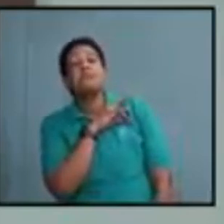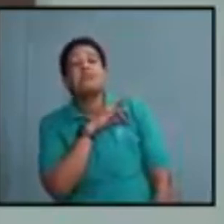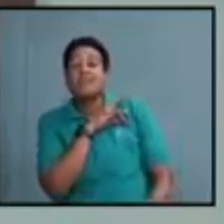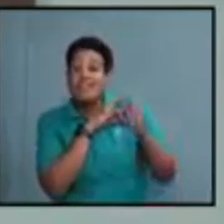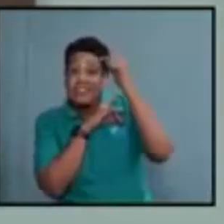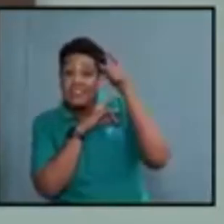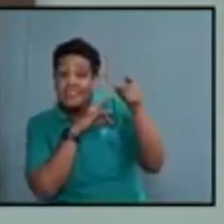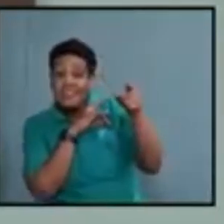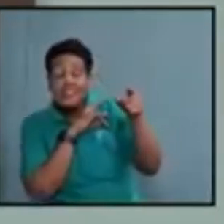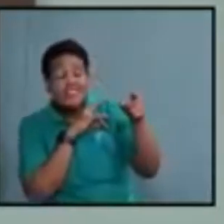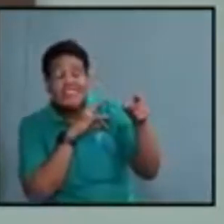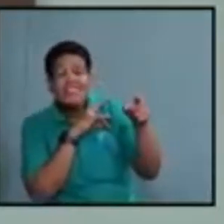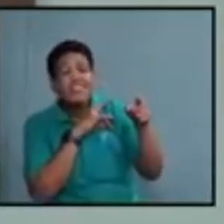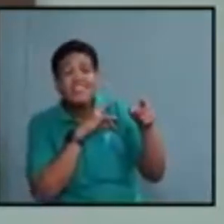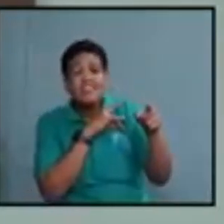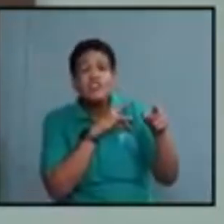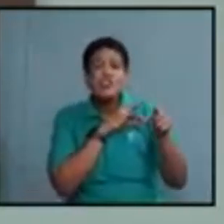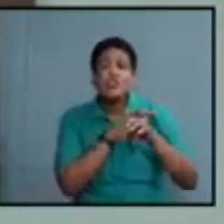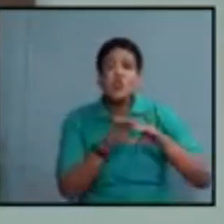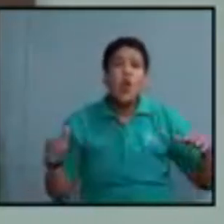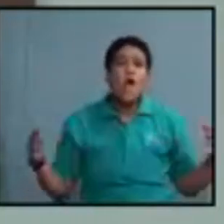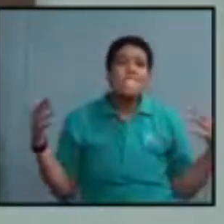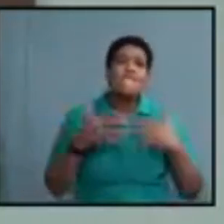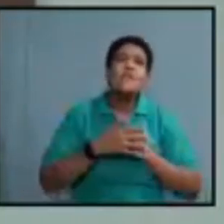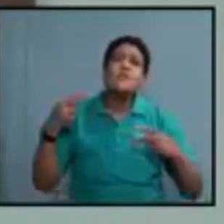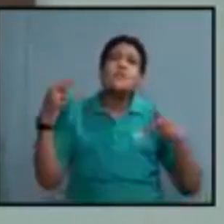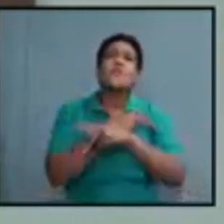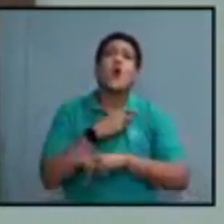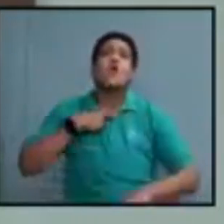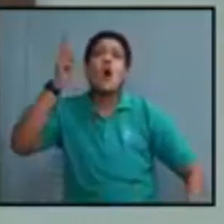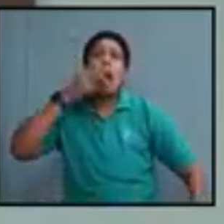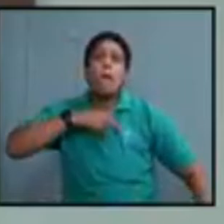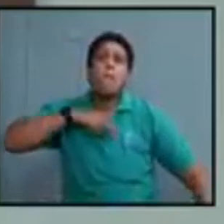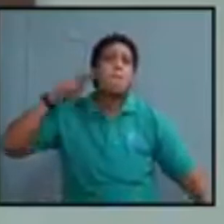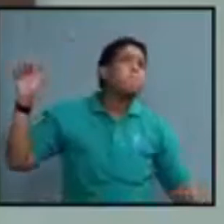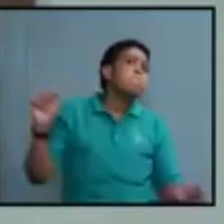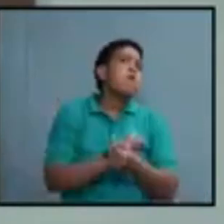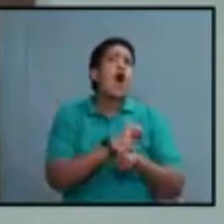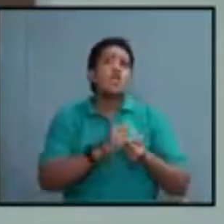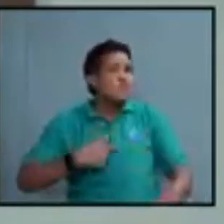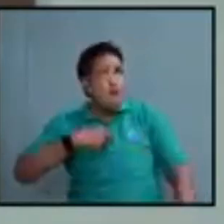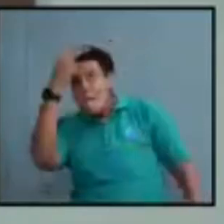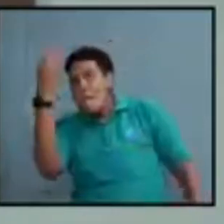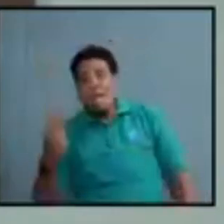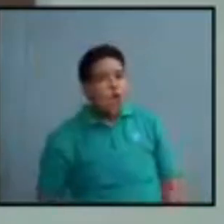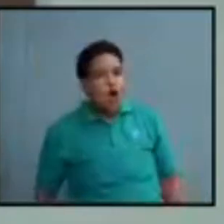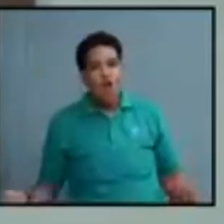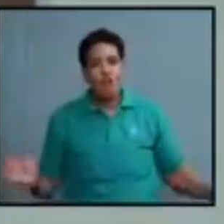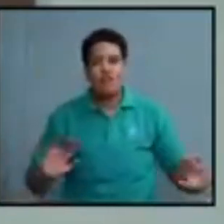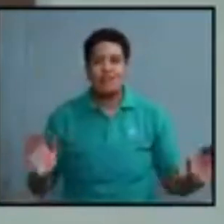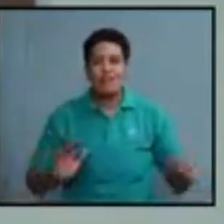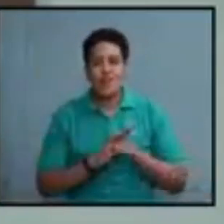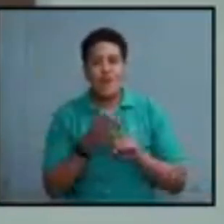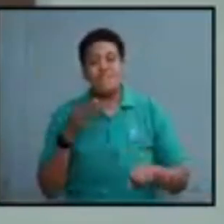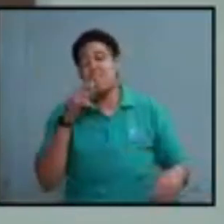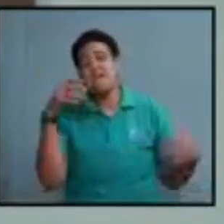don't fear the worst of the disease that the virus triggers, which is a COVID-19.